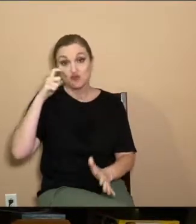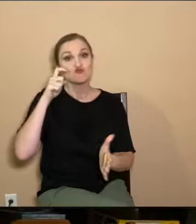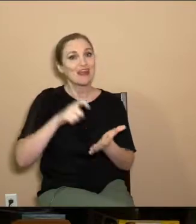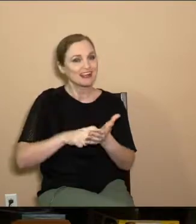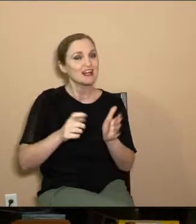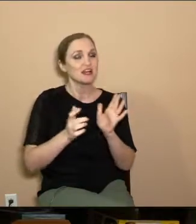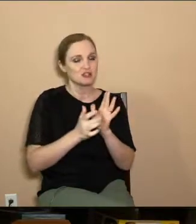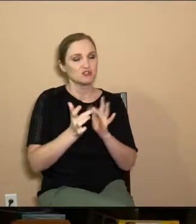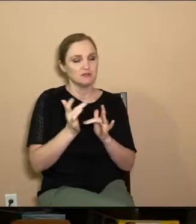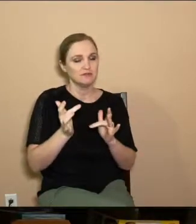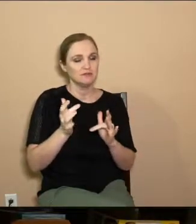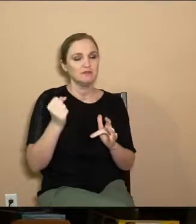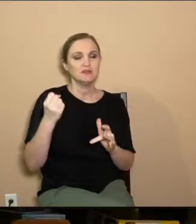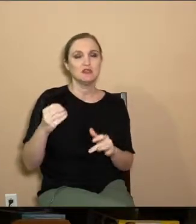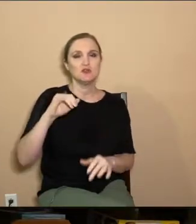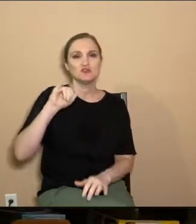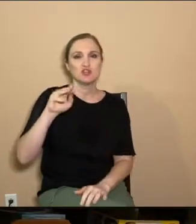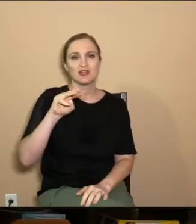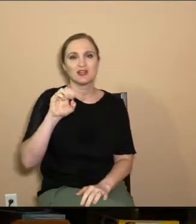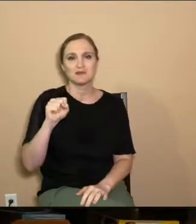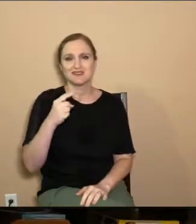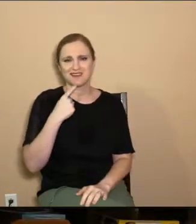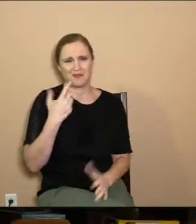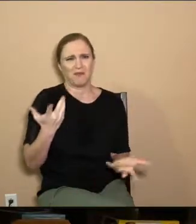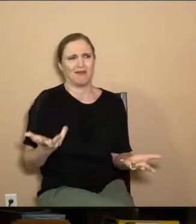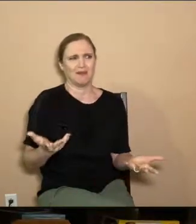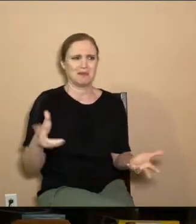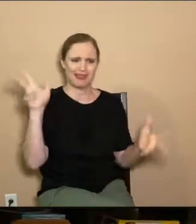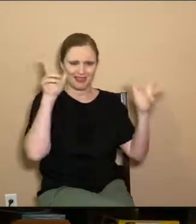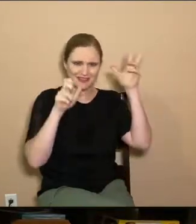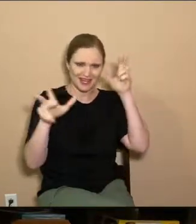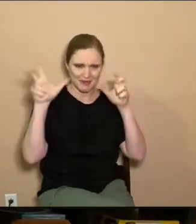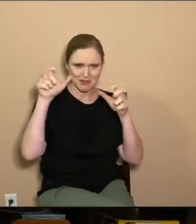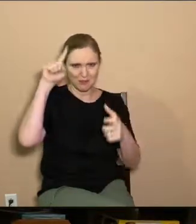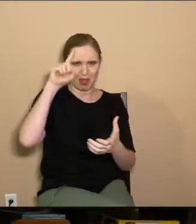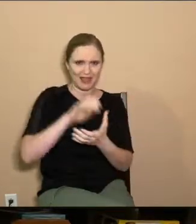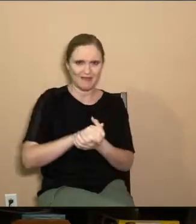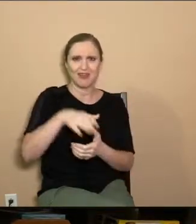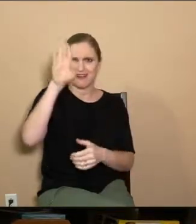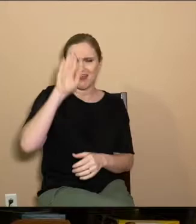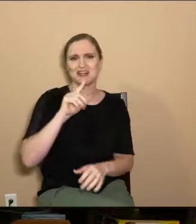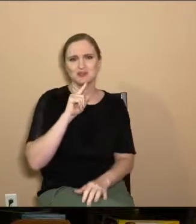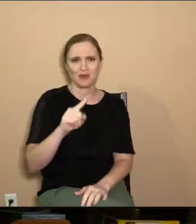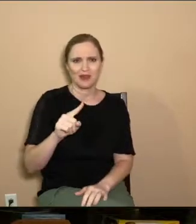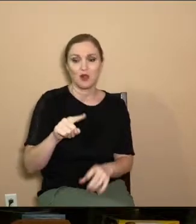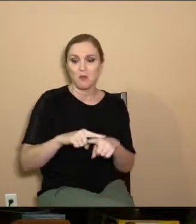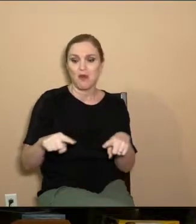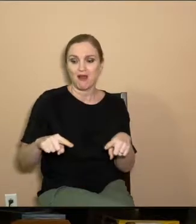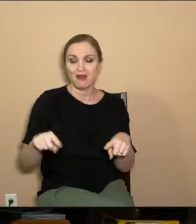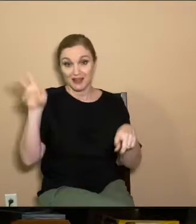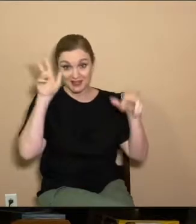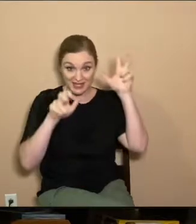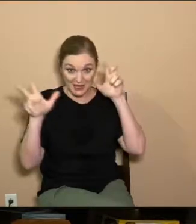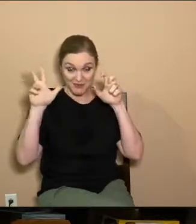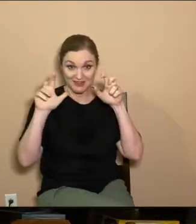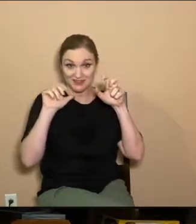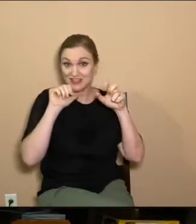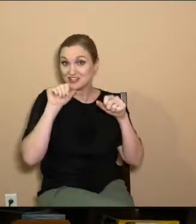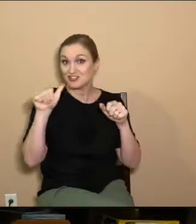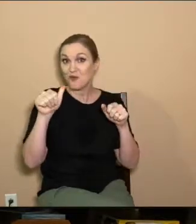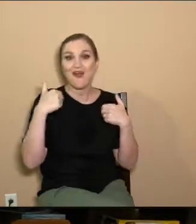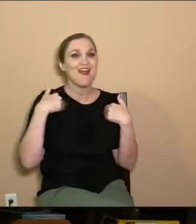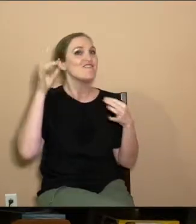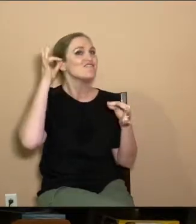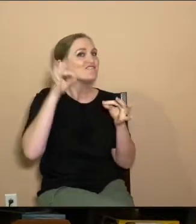Jesus. And so James is saying that, well, even the demons believe that there is a God, but the demons do not exhibit